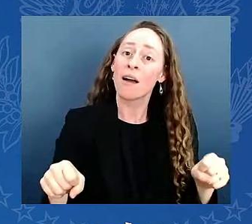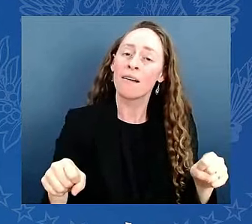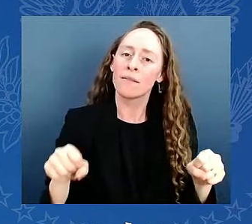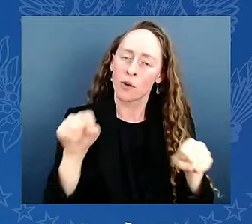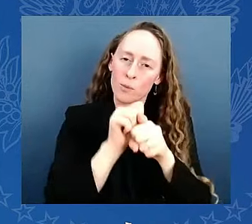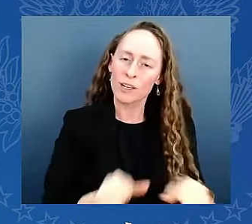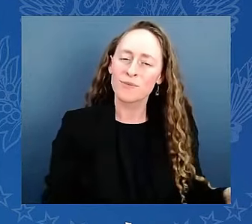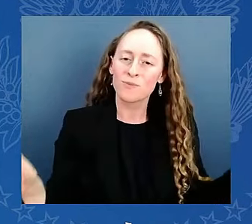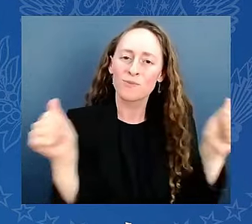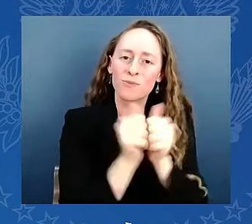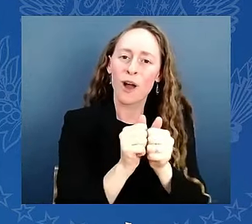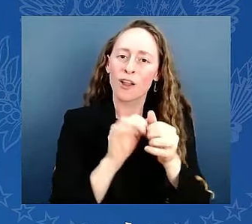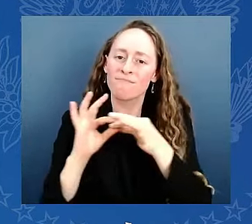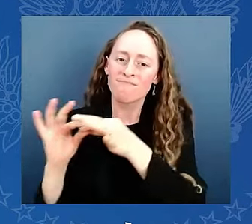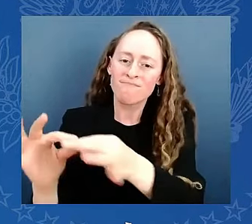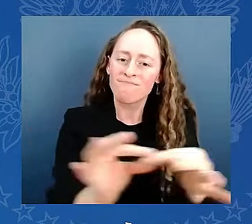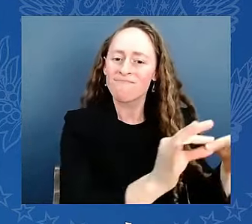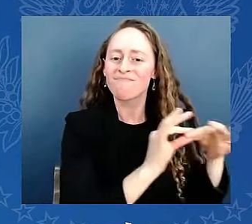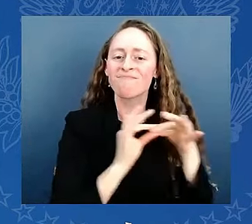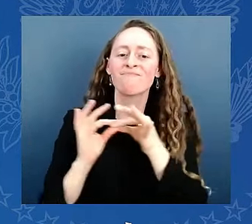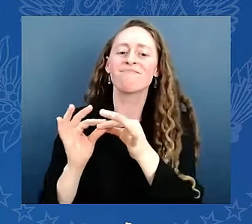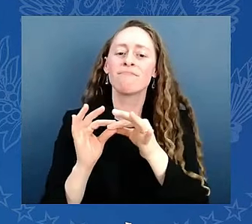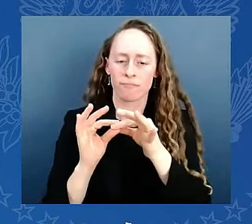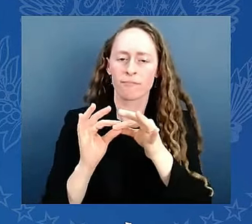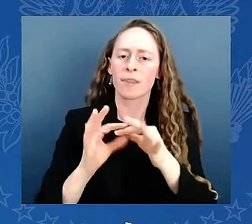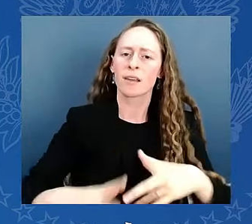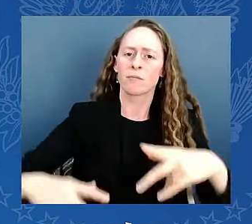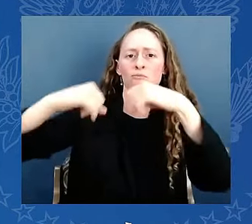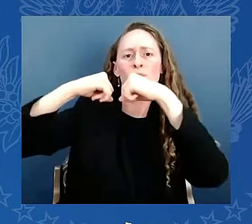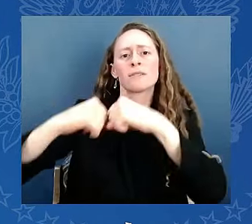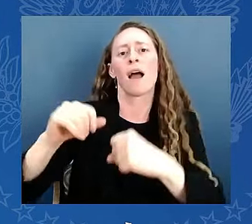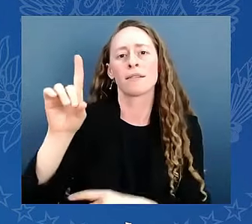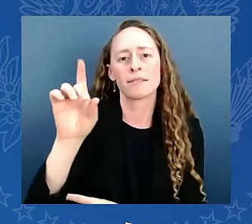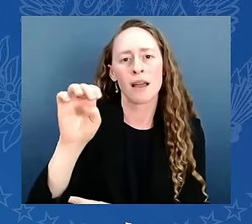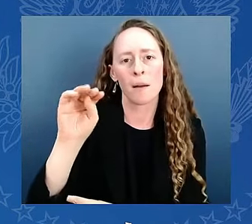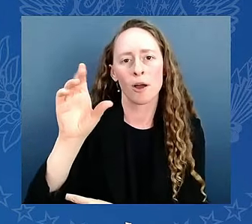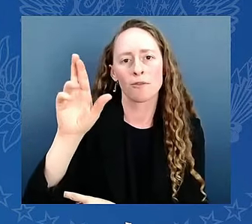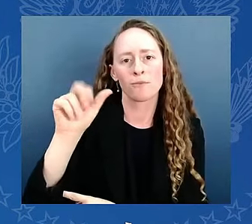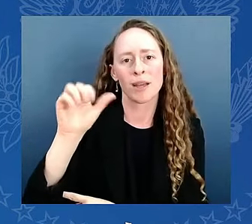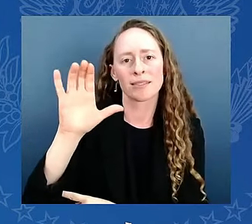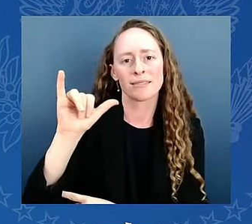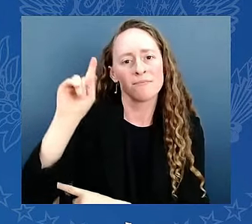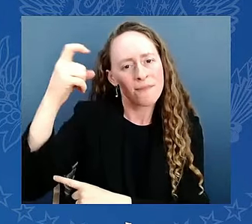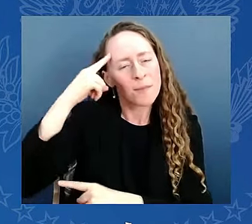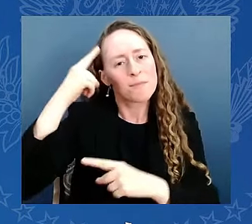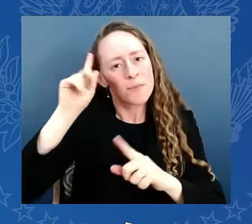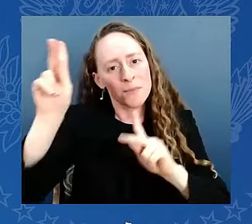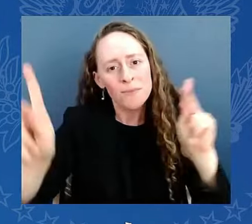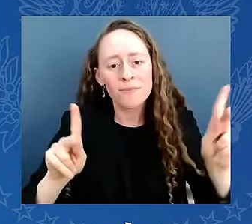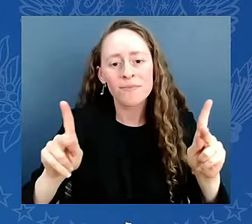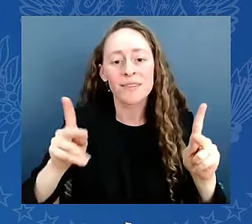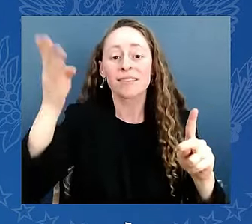democracy. God bless you all. May God protect our troops. Thank you.